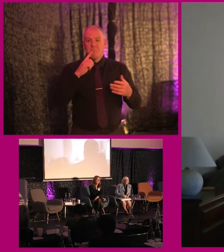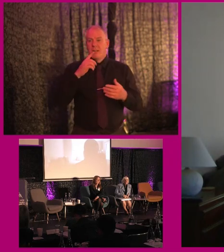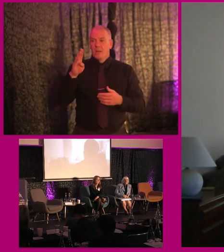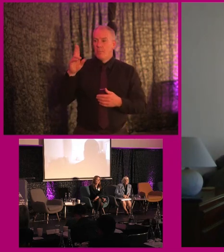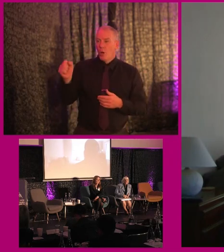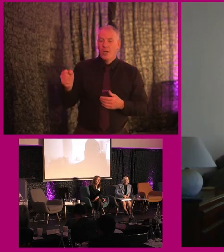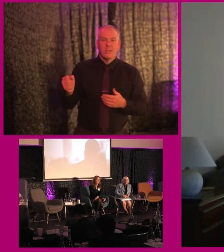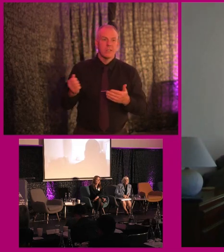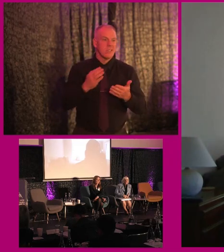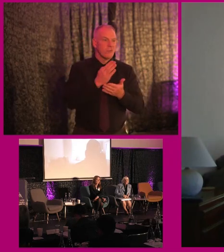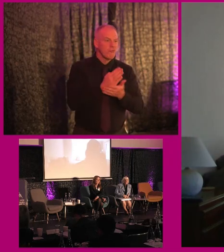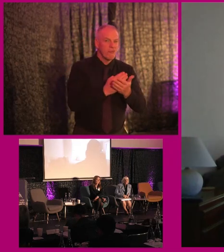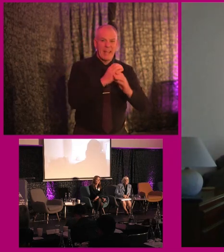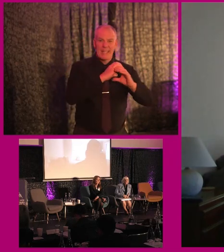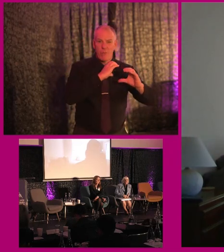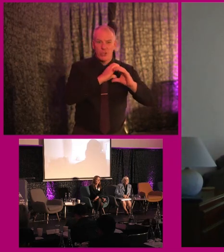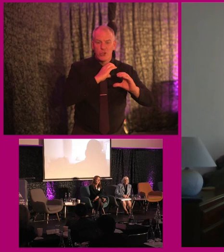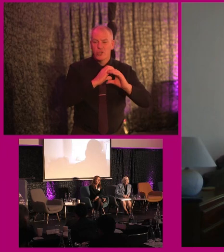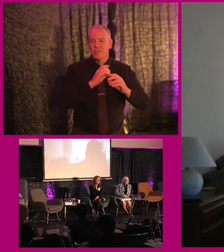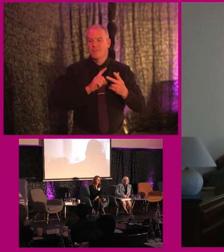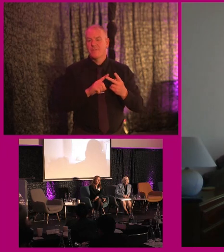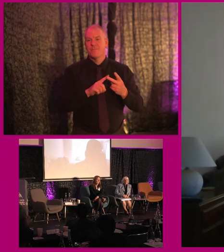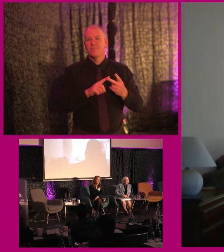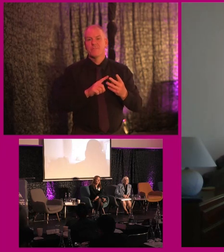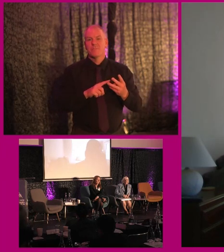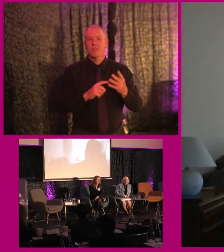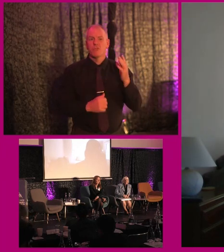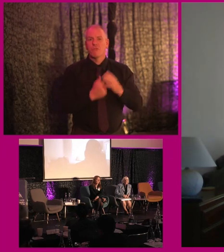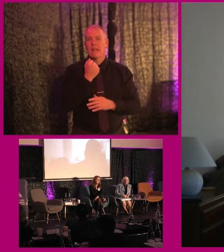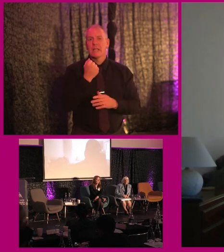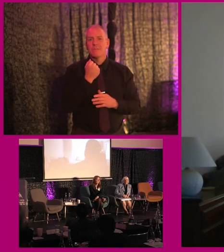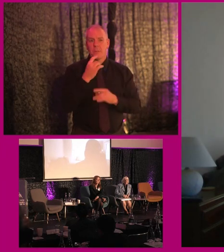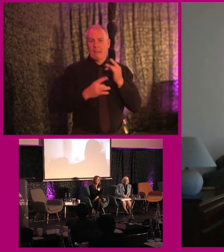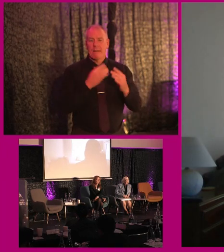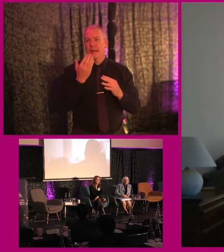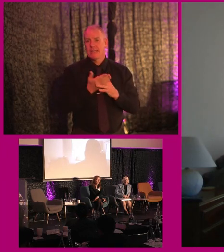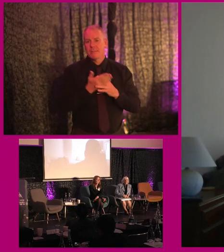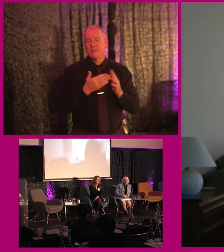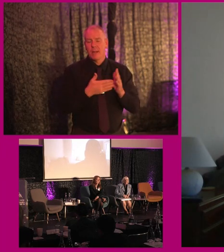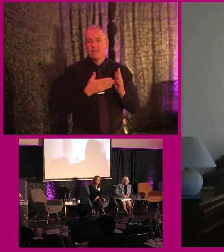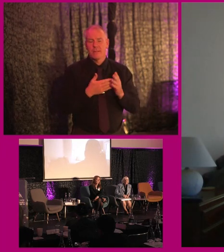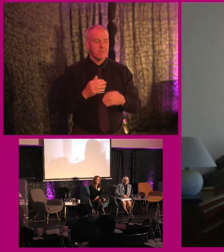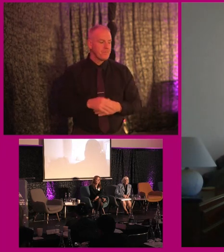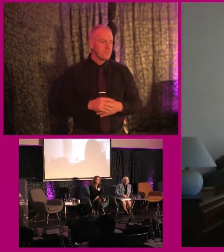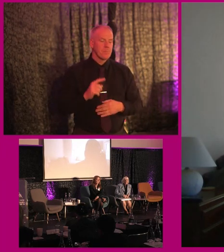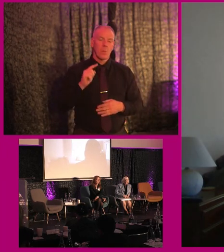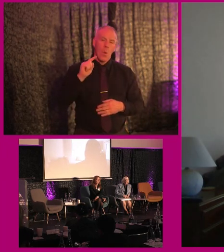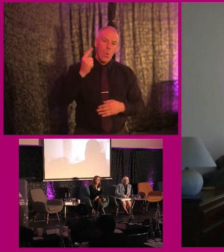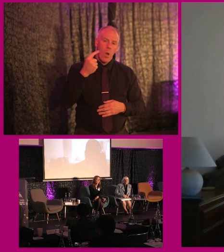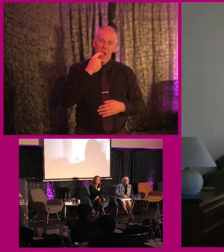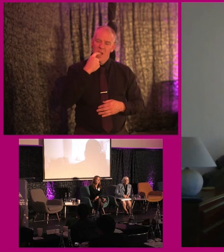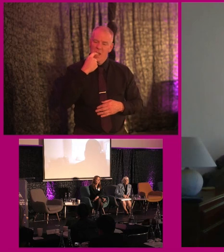for rail vehicles, um, I think that's been pretty successful. The one blemish